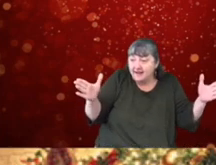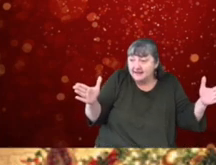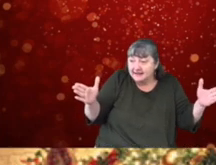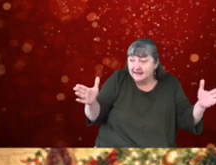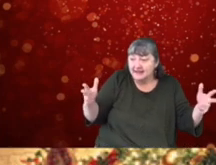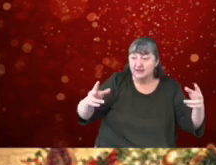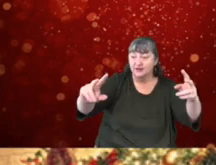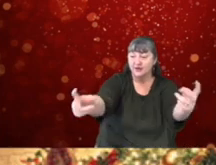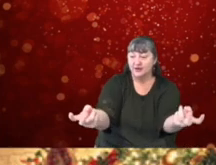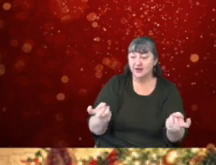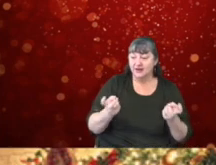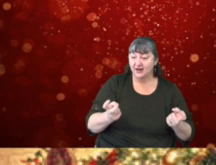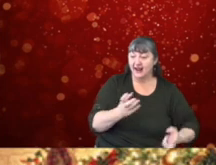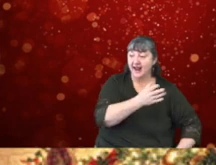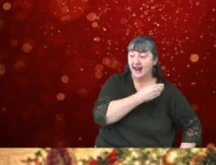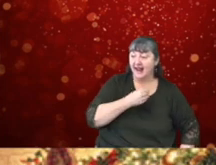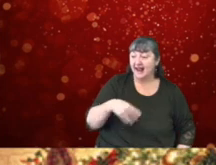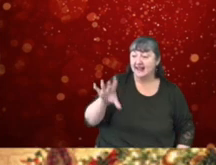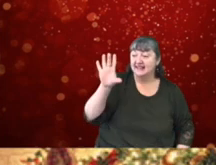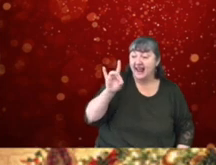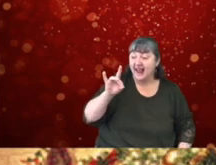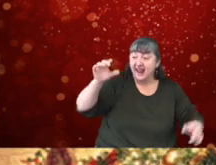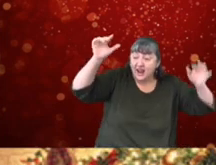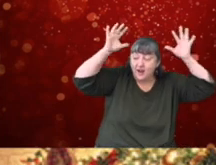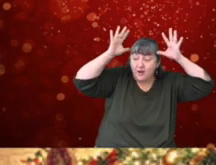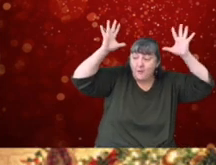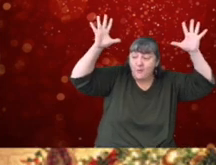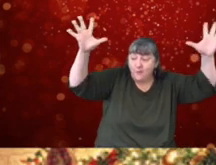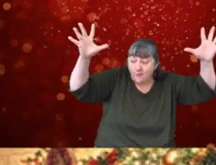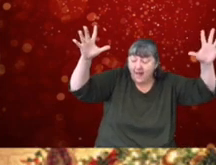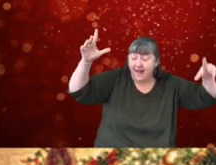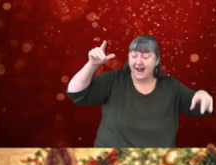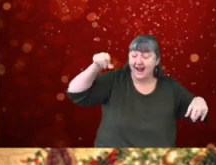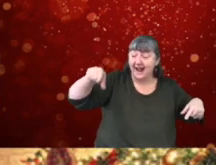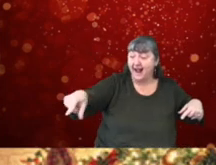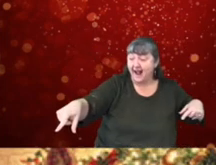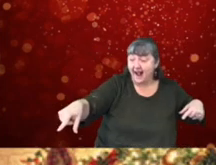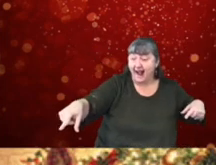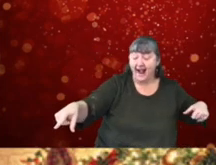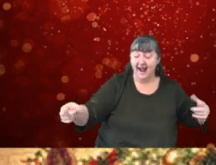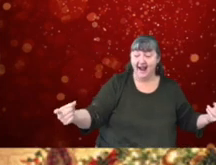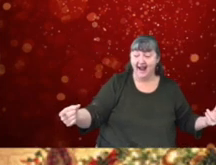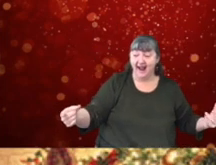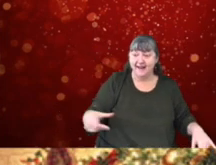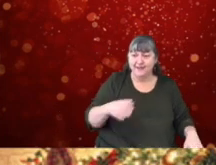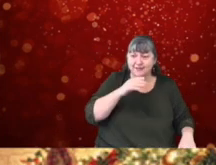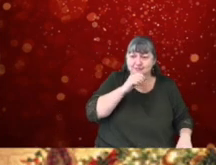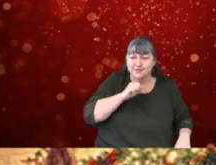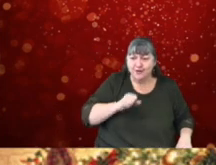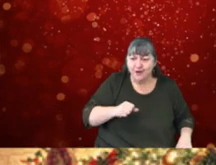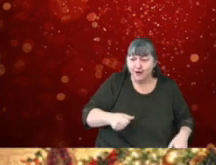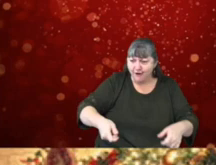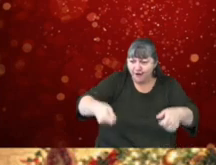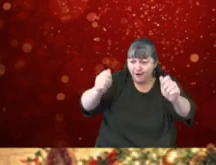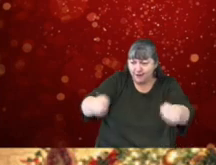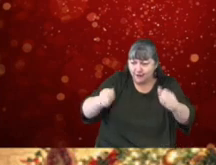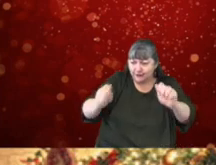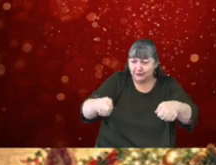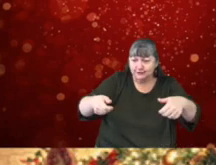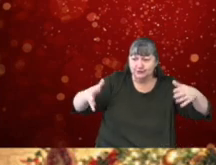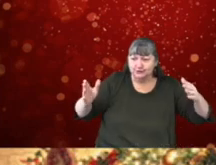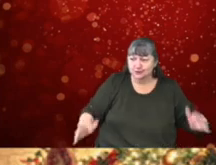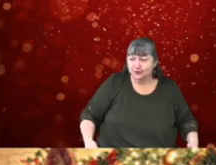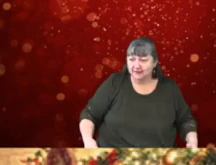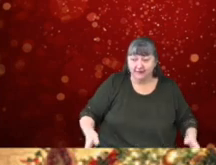sleigh and eight tiny reindeer. With the little old driver so lively and